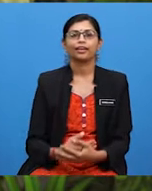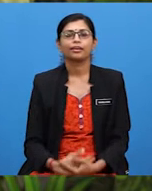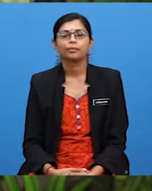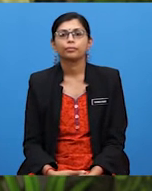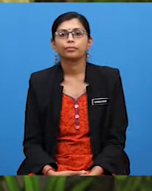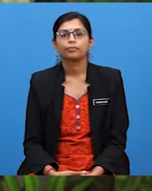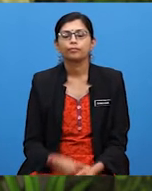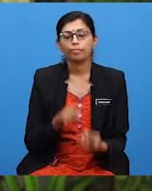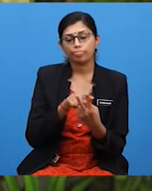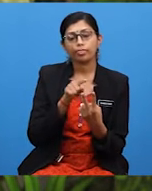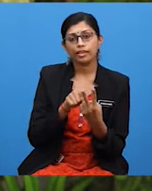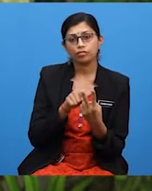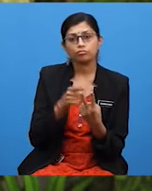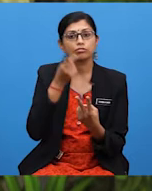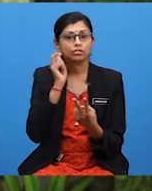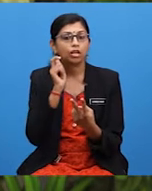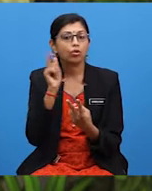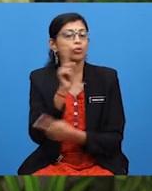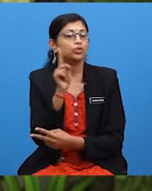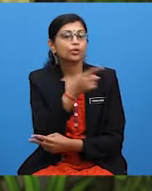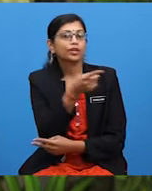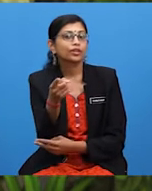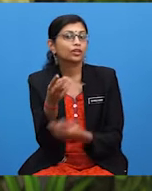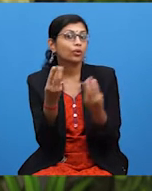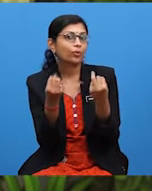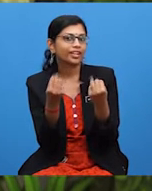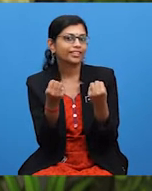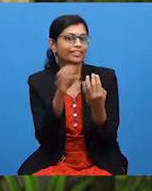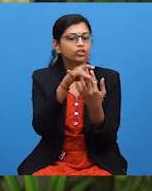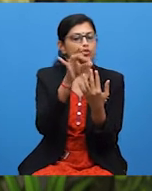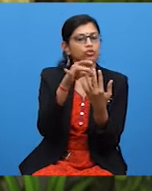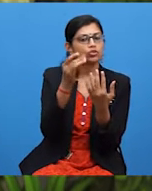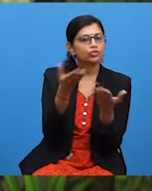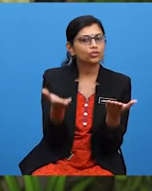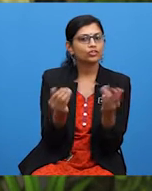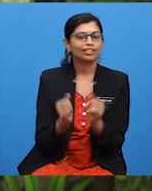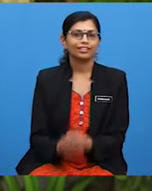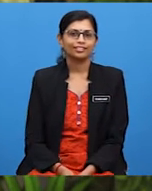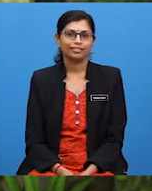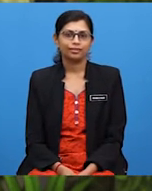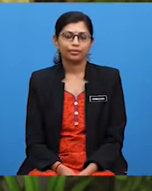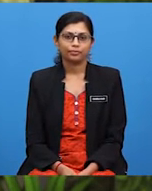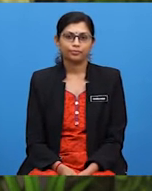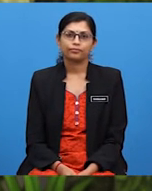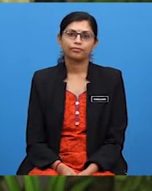Between these two, which volunteer day activity is best for you?